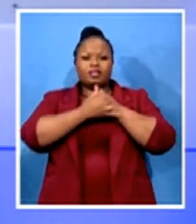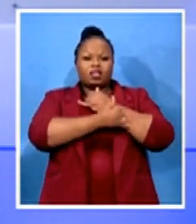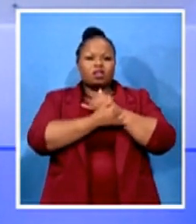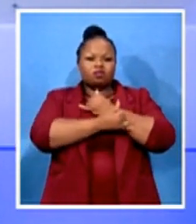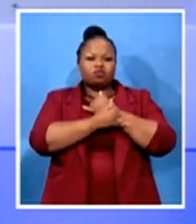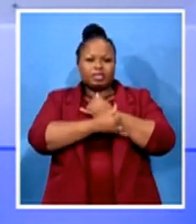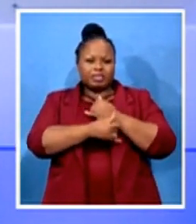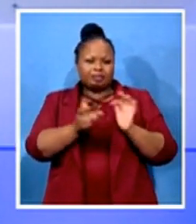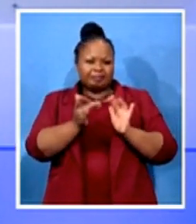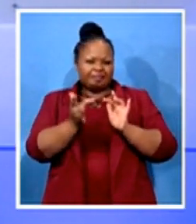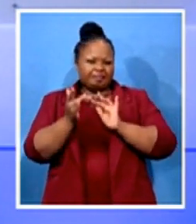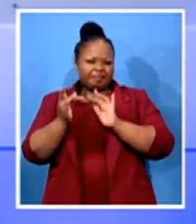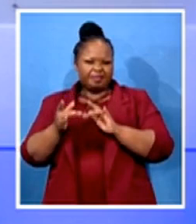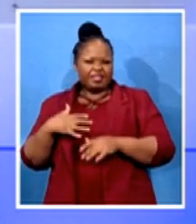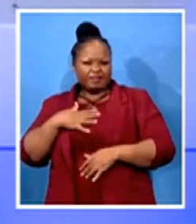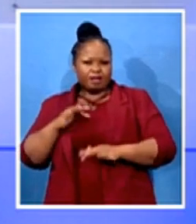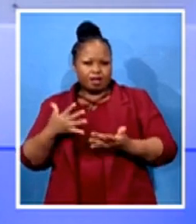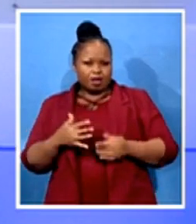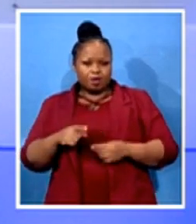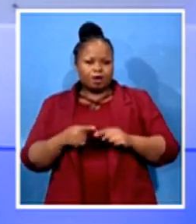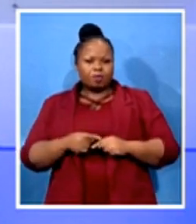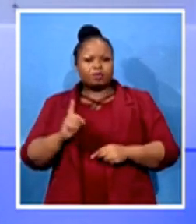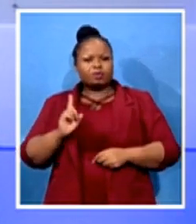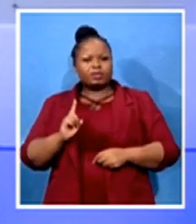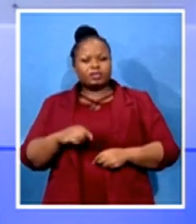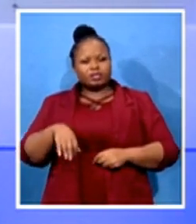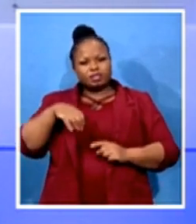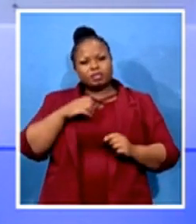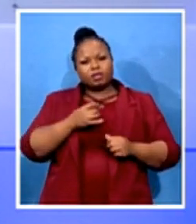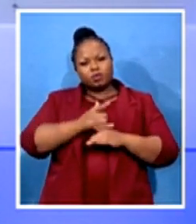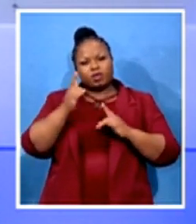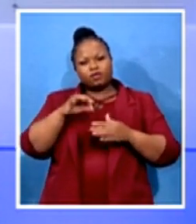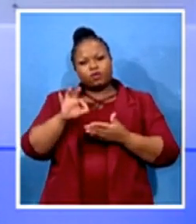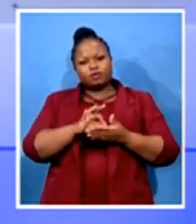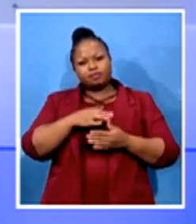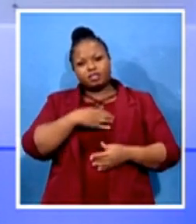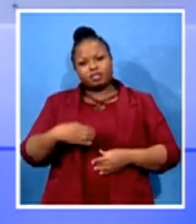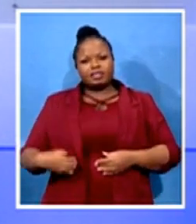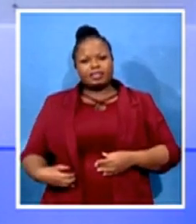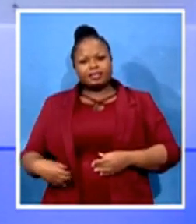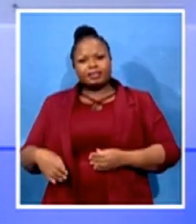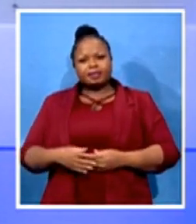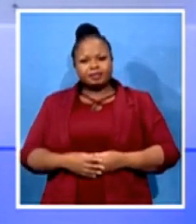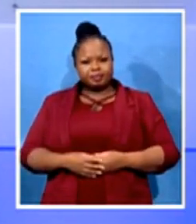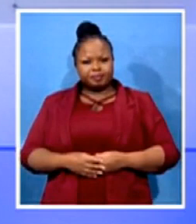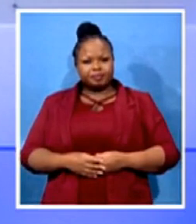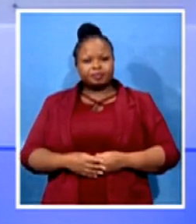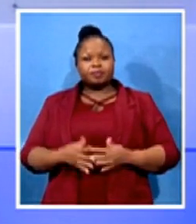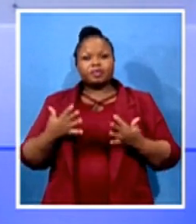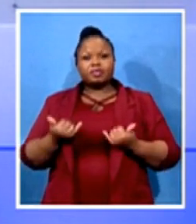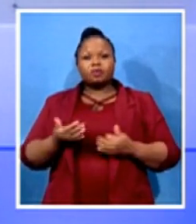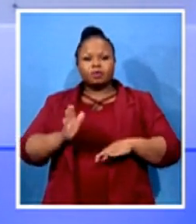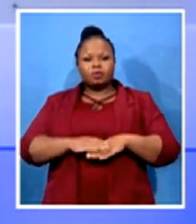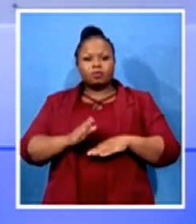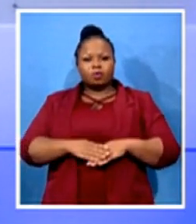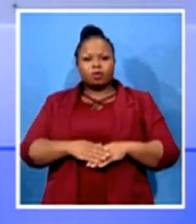different relationships that the United States has with different countries in the world. But for more on U.S. election results, we're